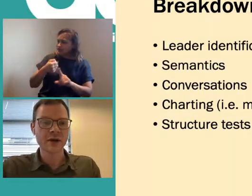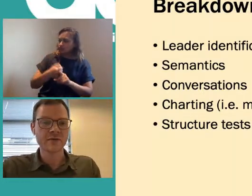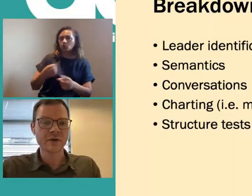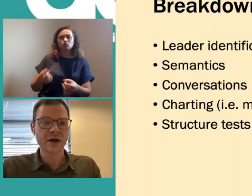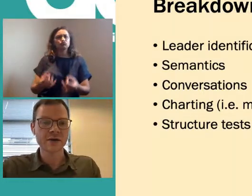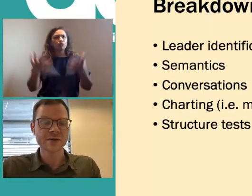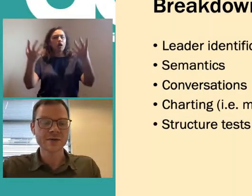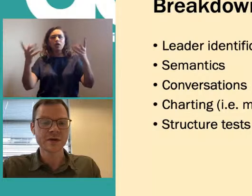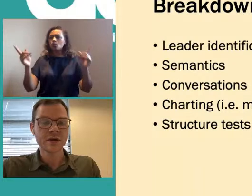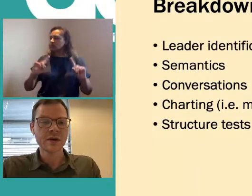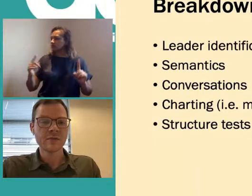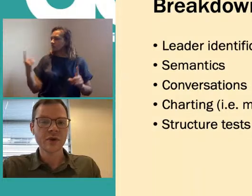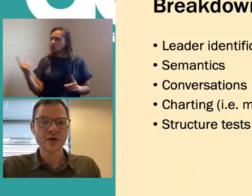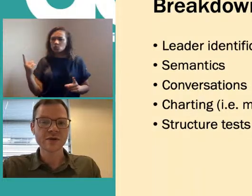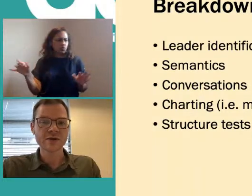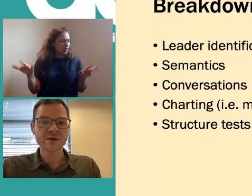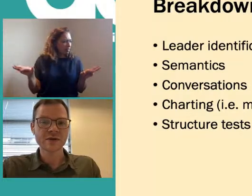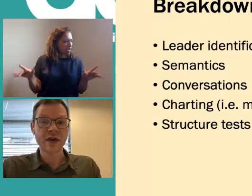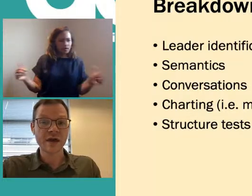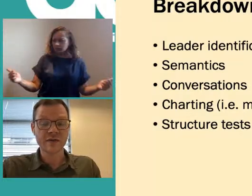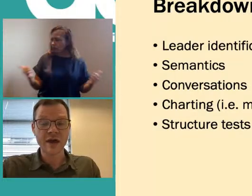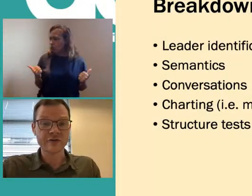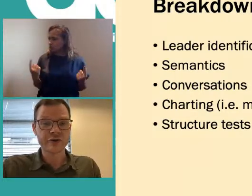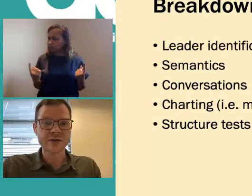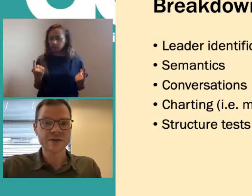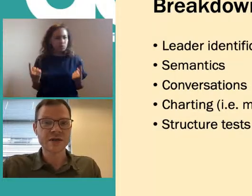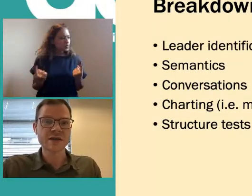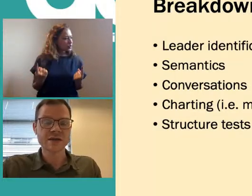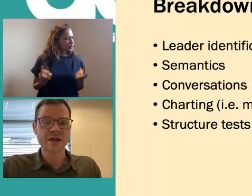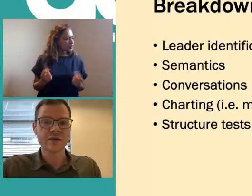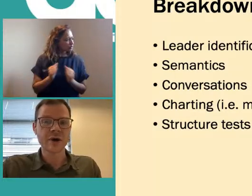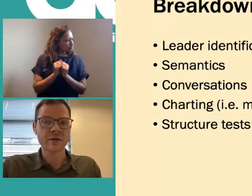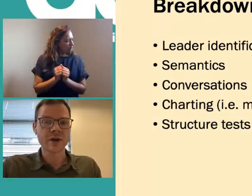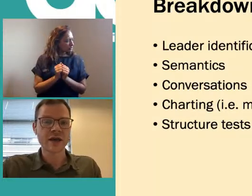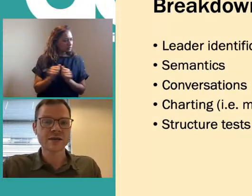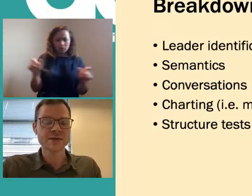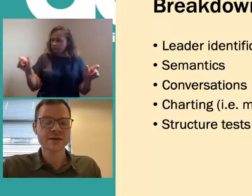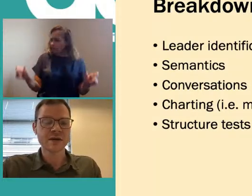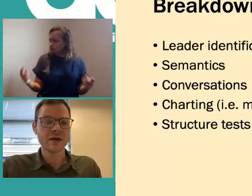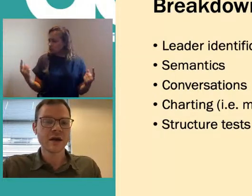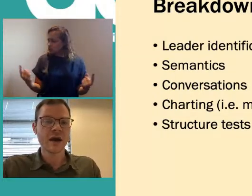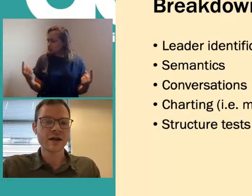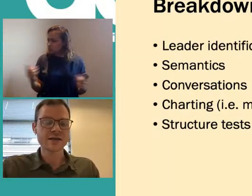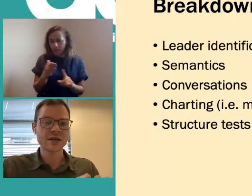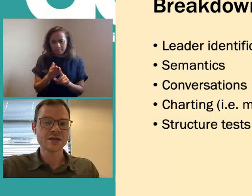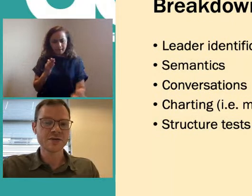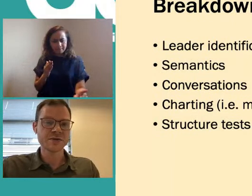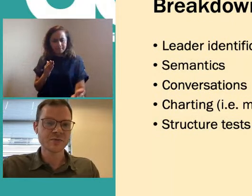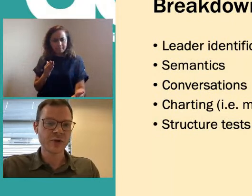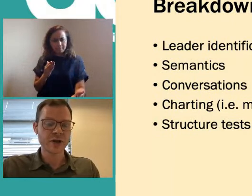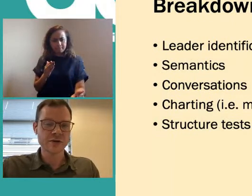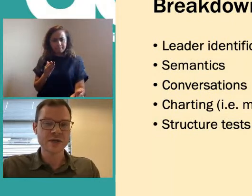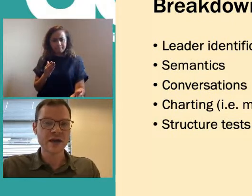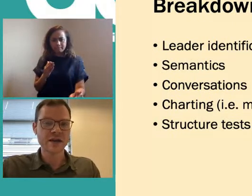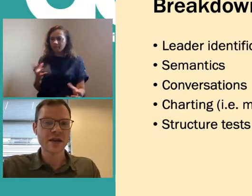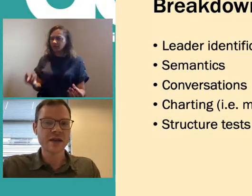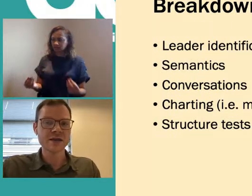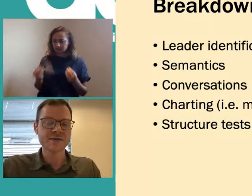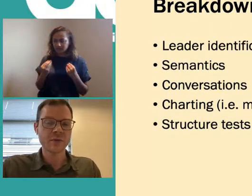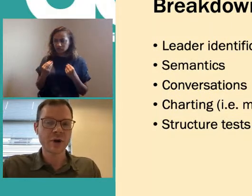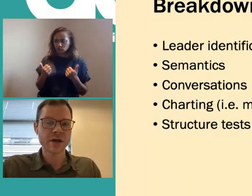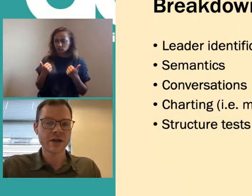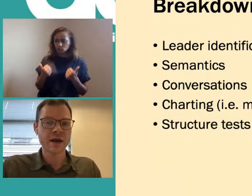strike or whatever else, because they're trusted in the workplace. And it teaches you some really good